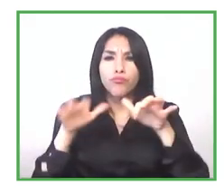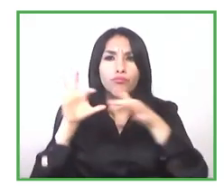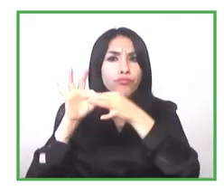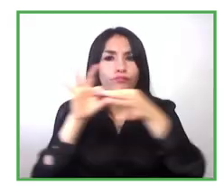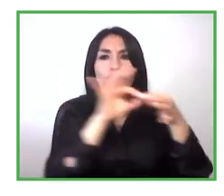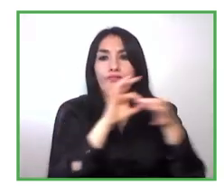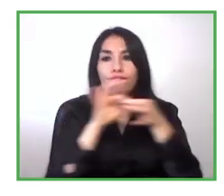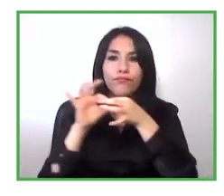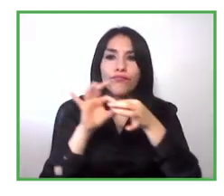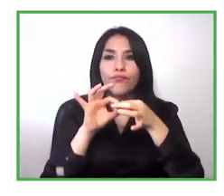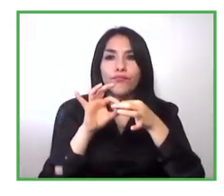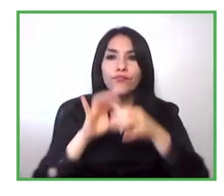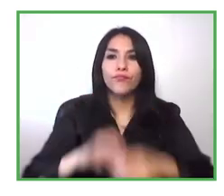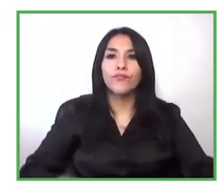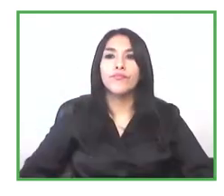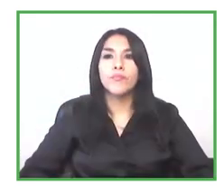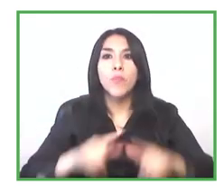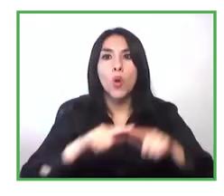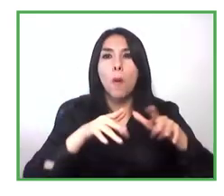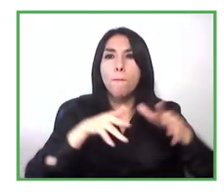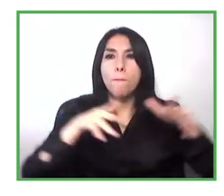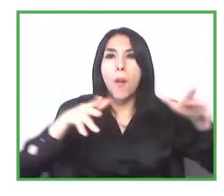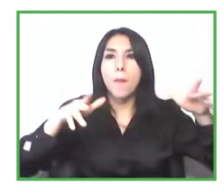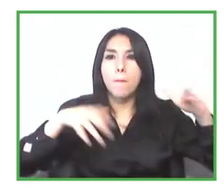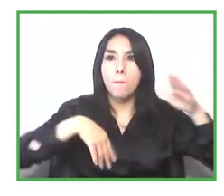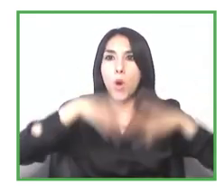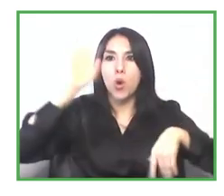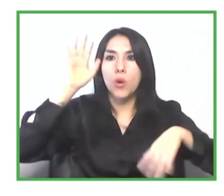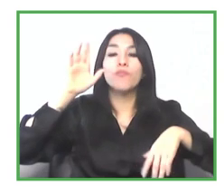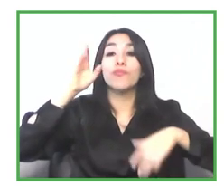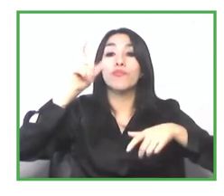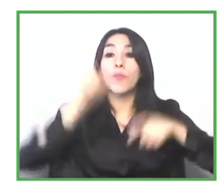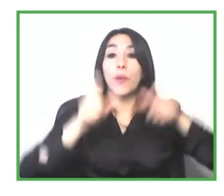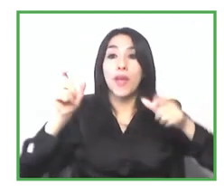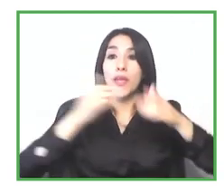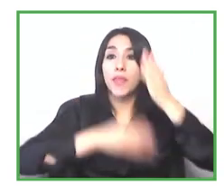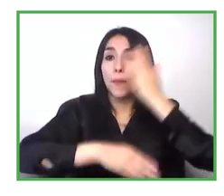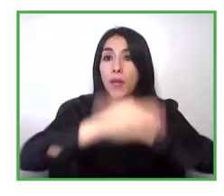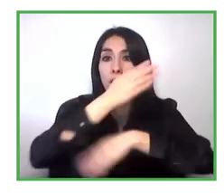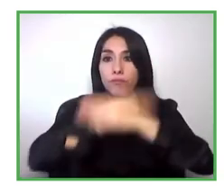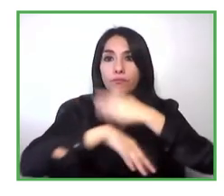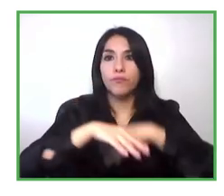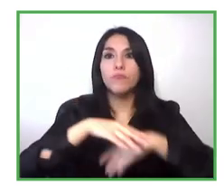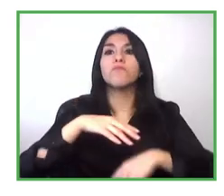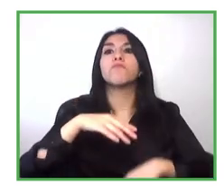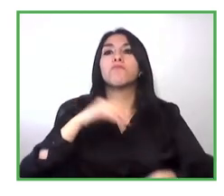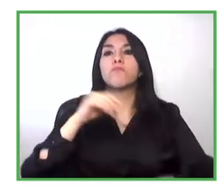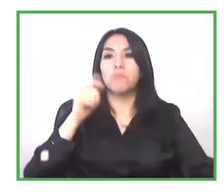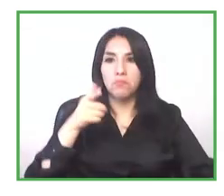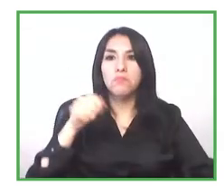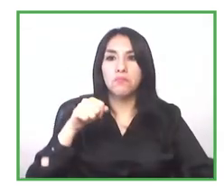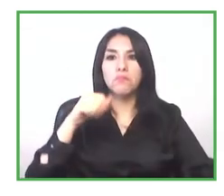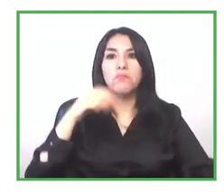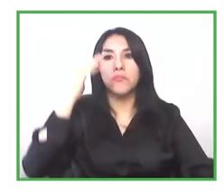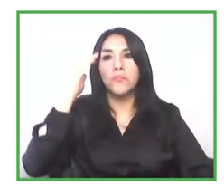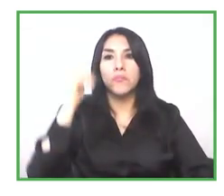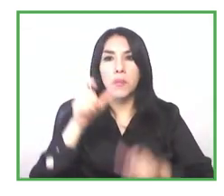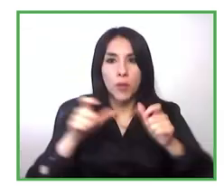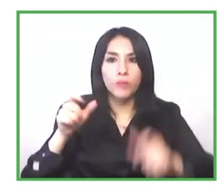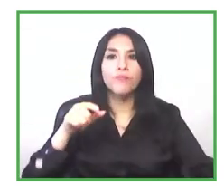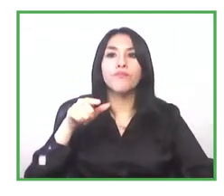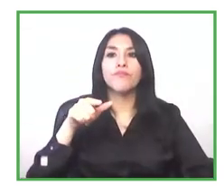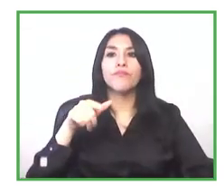high level in people with disabilities so we started with social media and the different contact